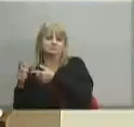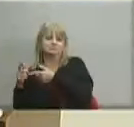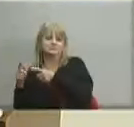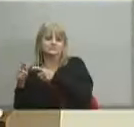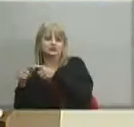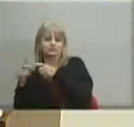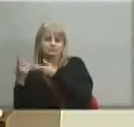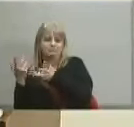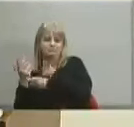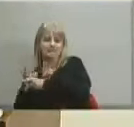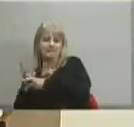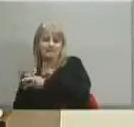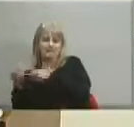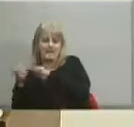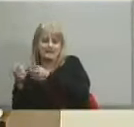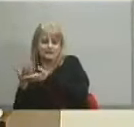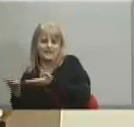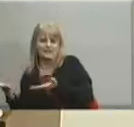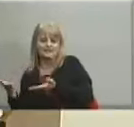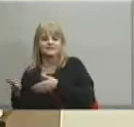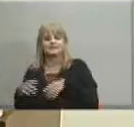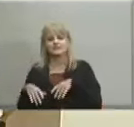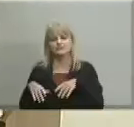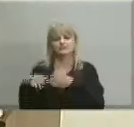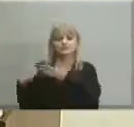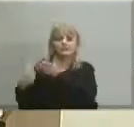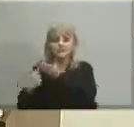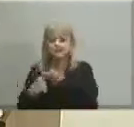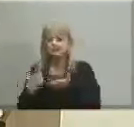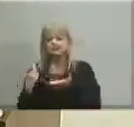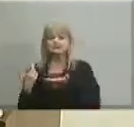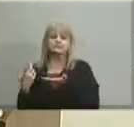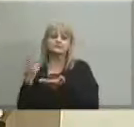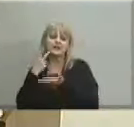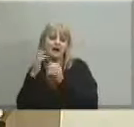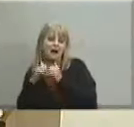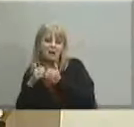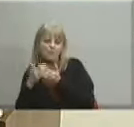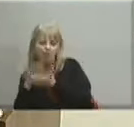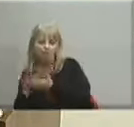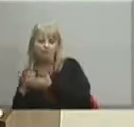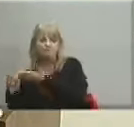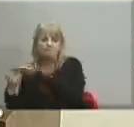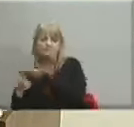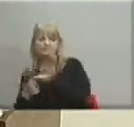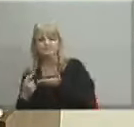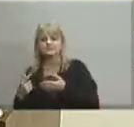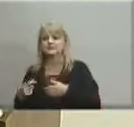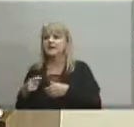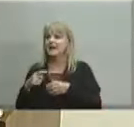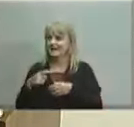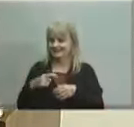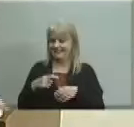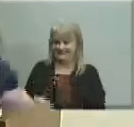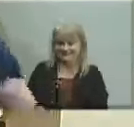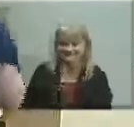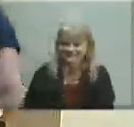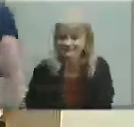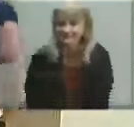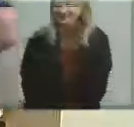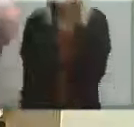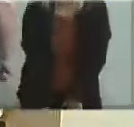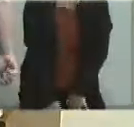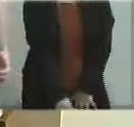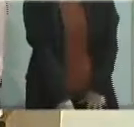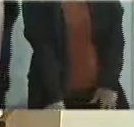working together to find a time that works for that um second i just want to report that um last week